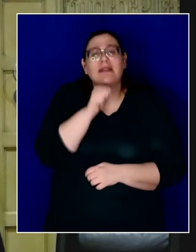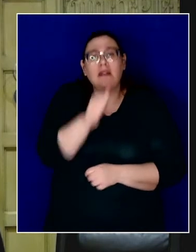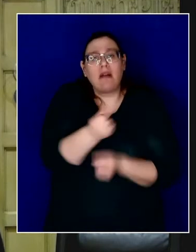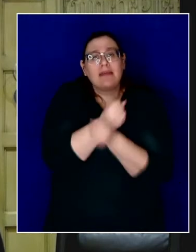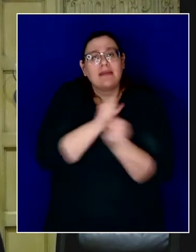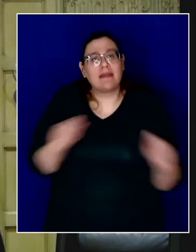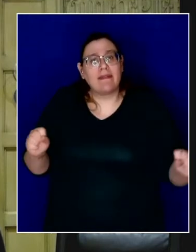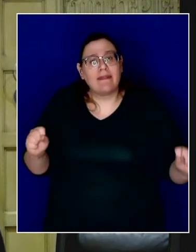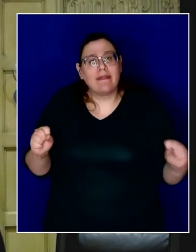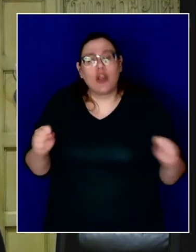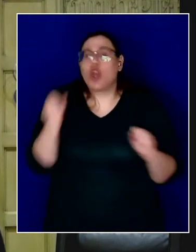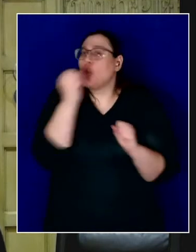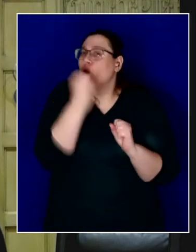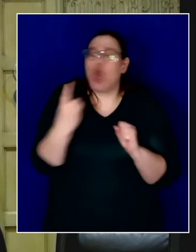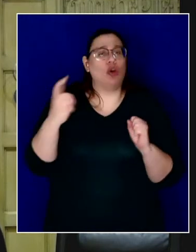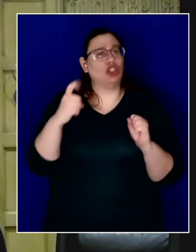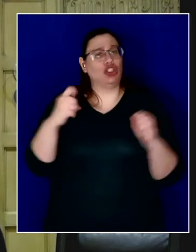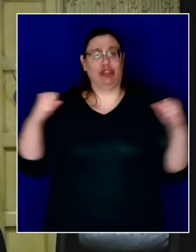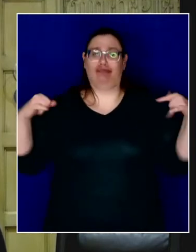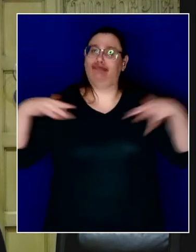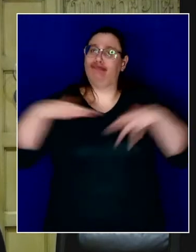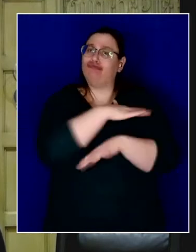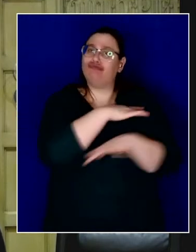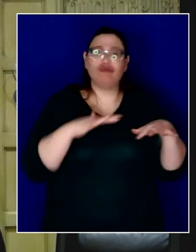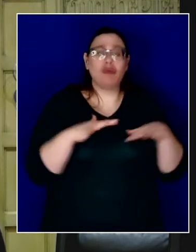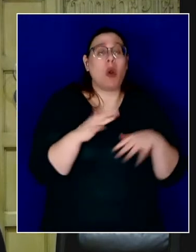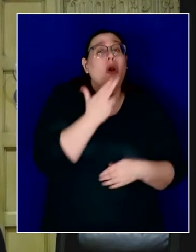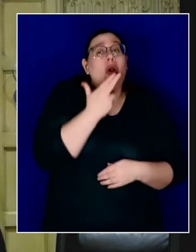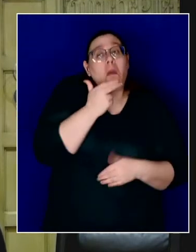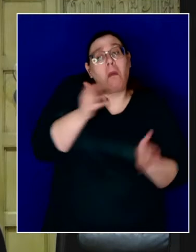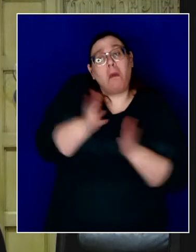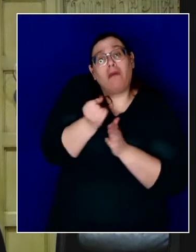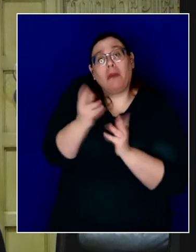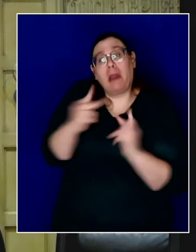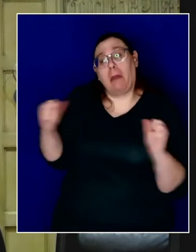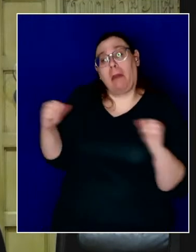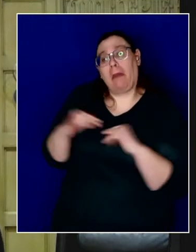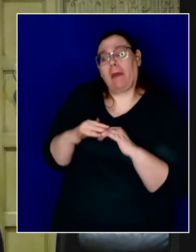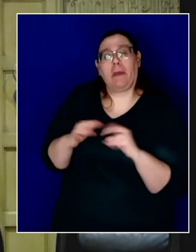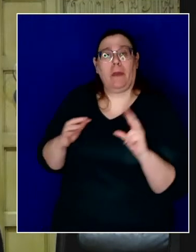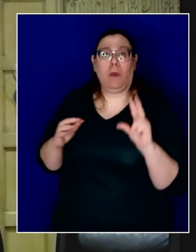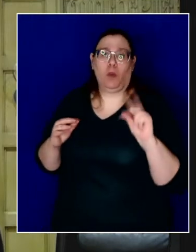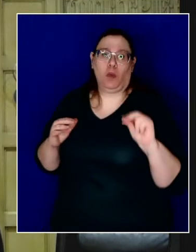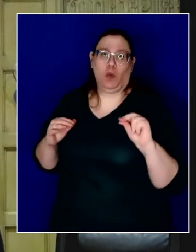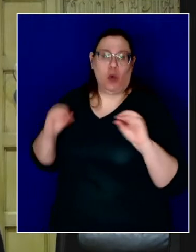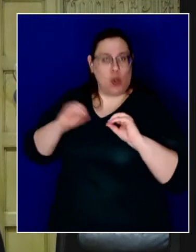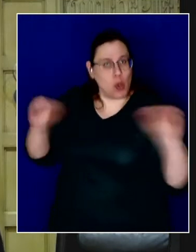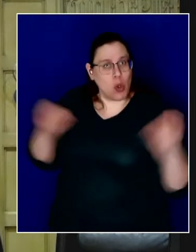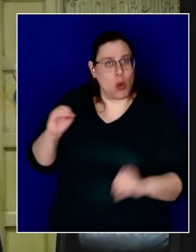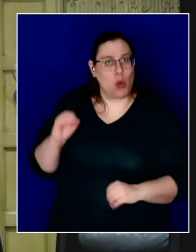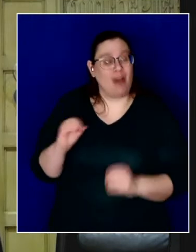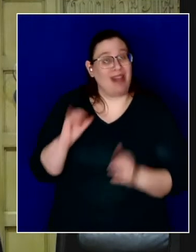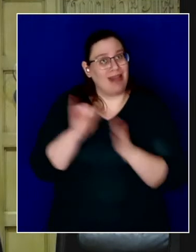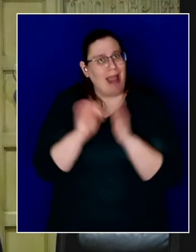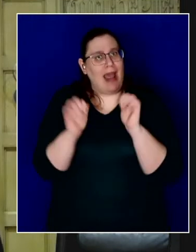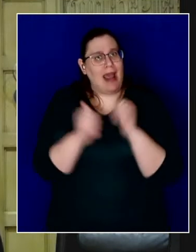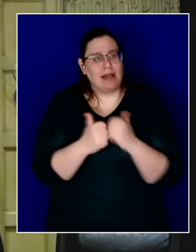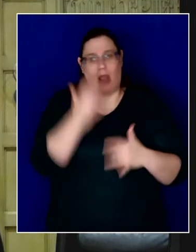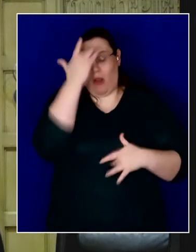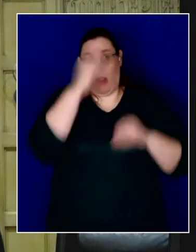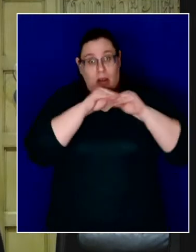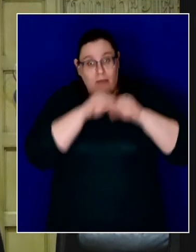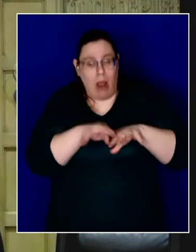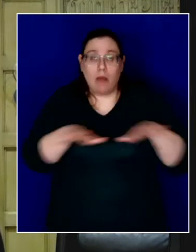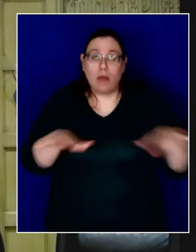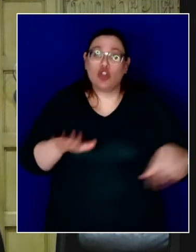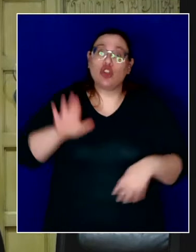should be gathering at a big party, and nobody should be gathering in a small party as well. These are the ways that this virus will spread to your loved